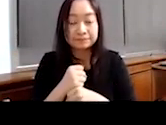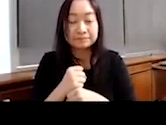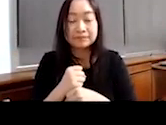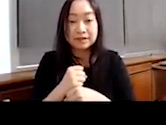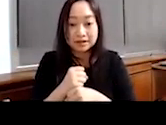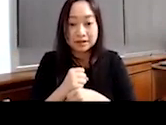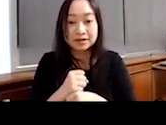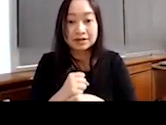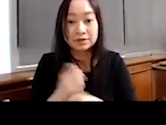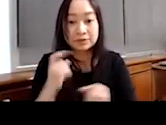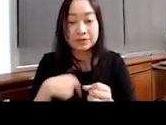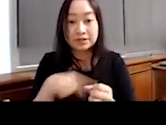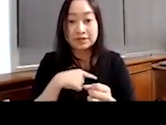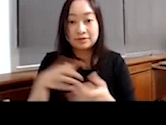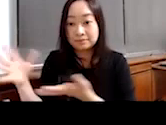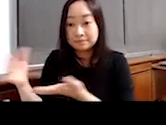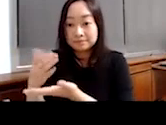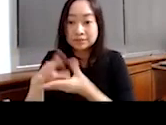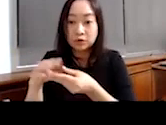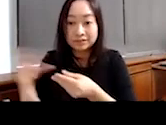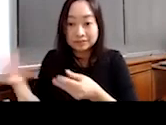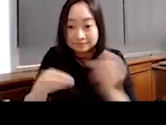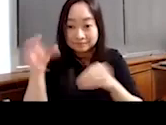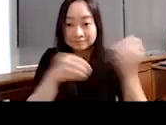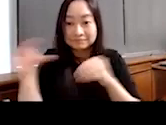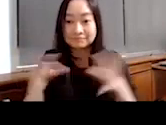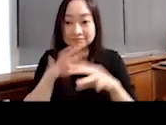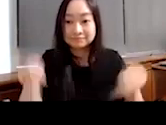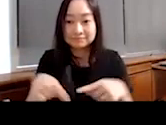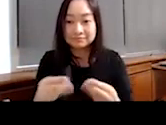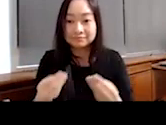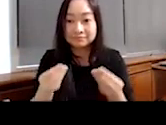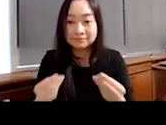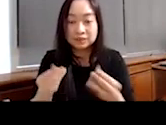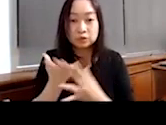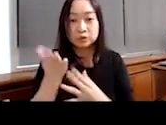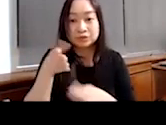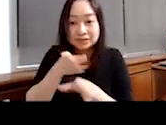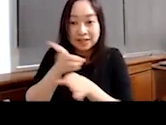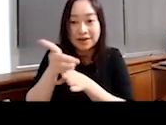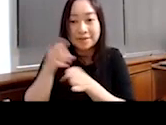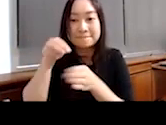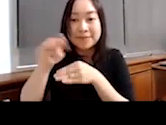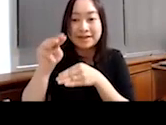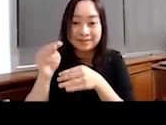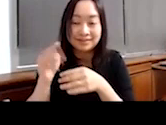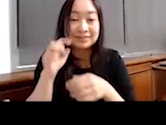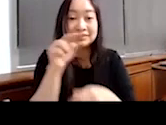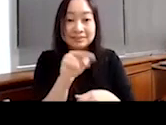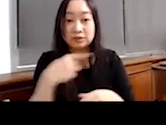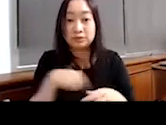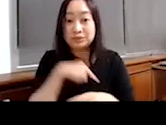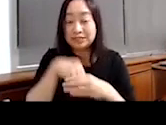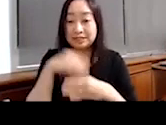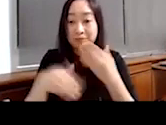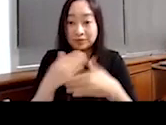stories in the field and bring them, uh, through this particular, uh, direct mailer. So this will be, this is, we are in the process